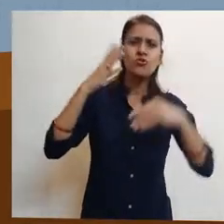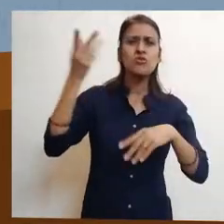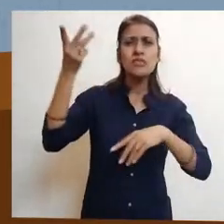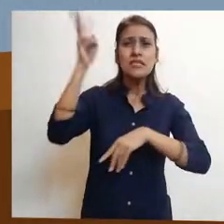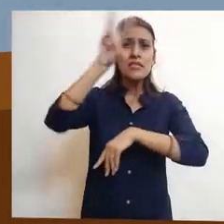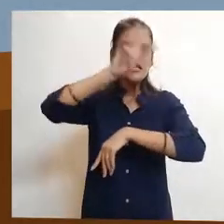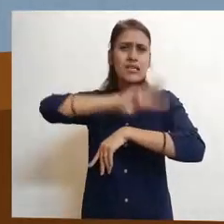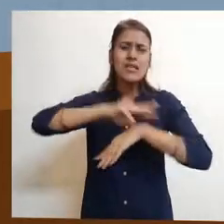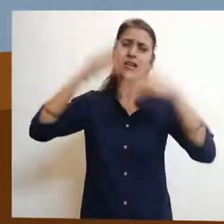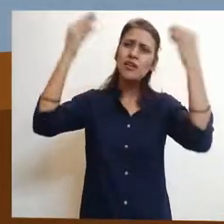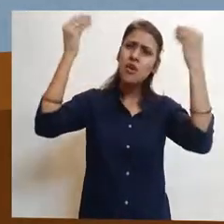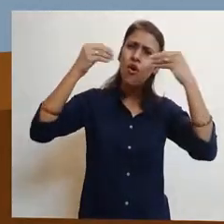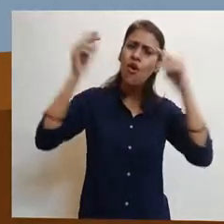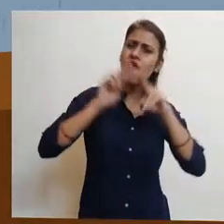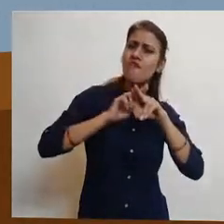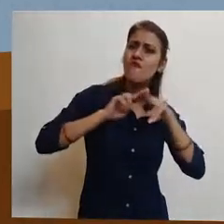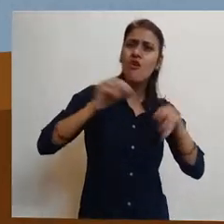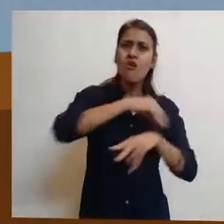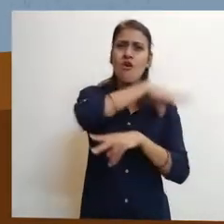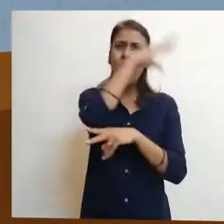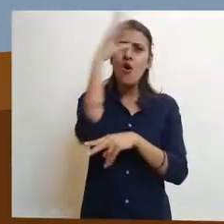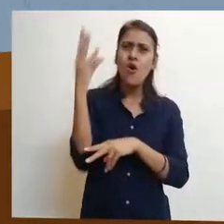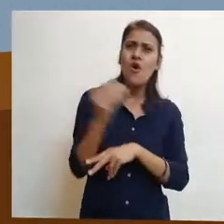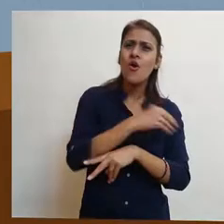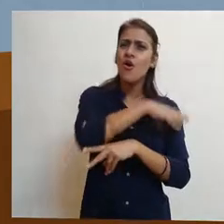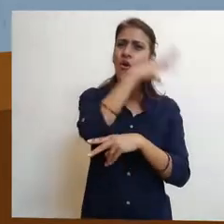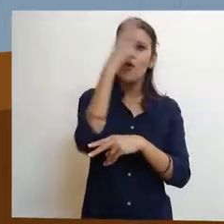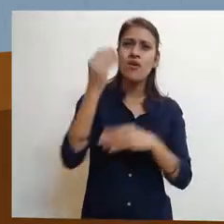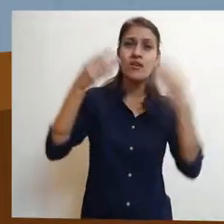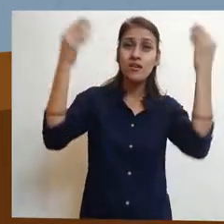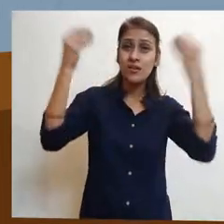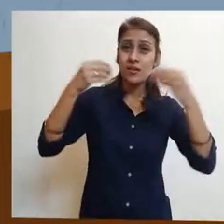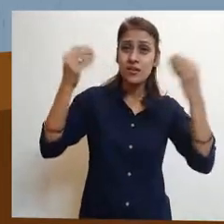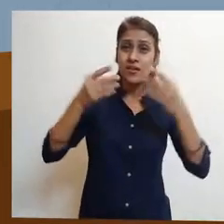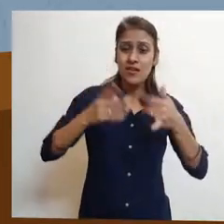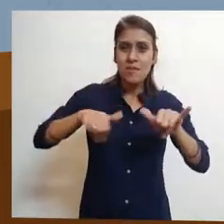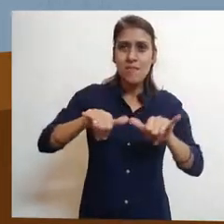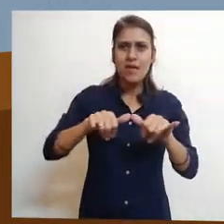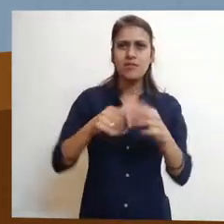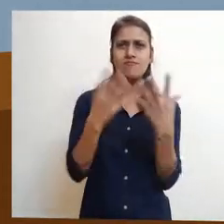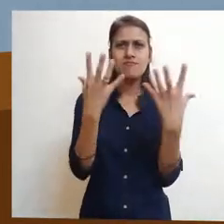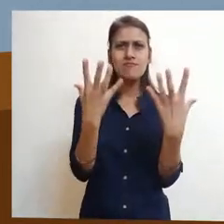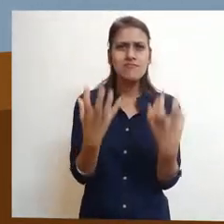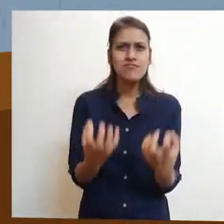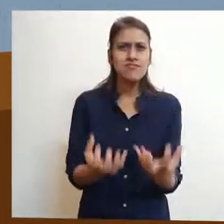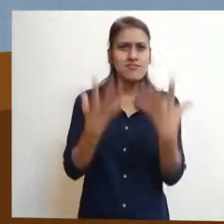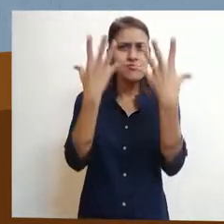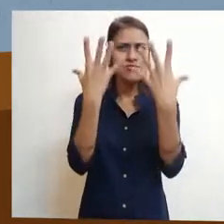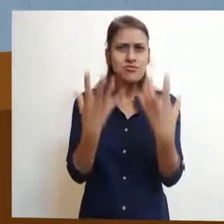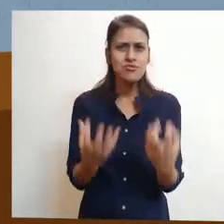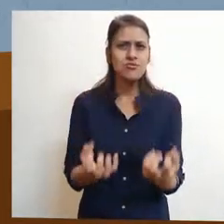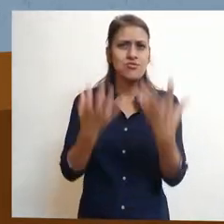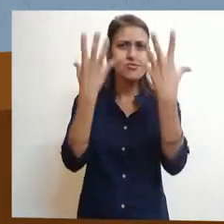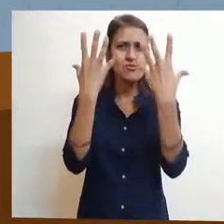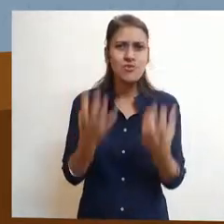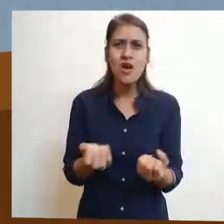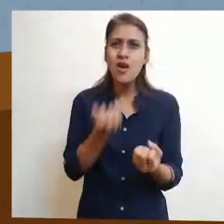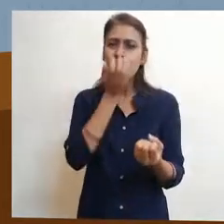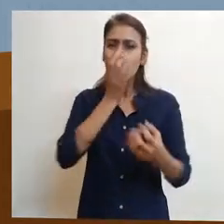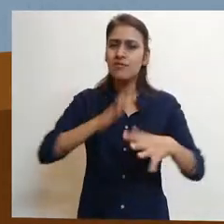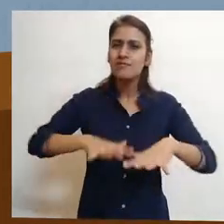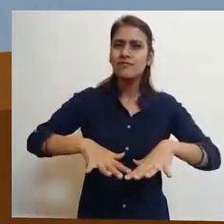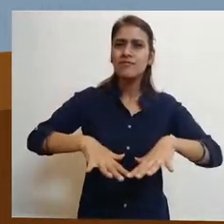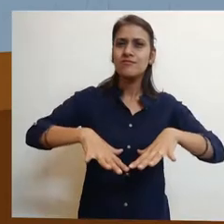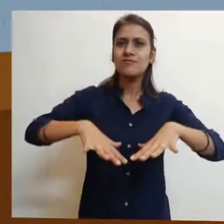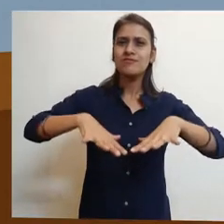It rained without stopping for three days and three nights. And the dry earth soaked up the moisture